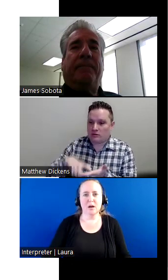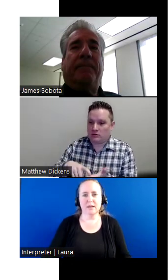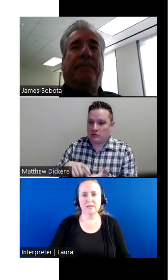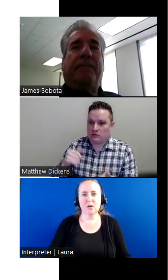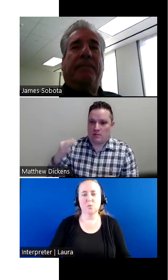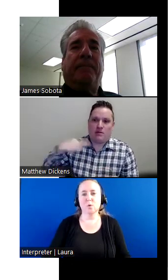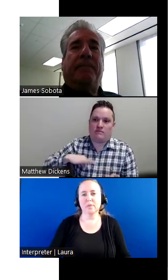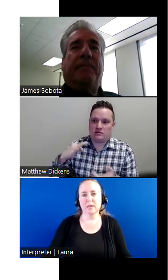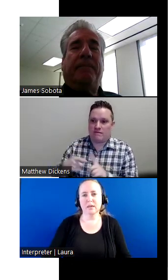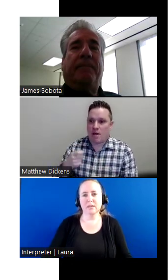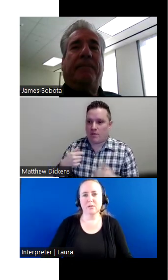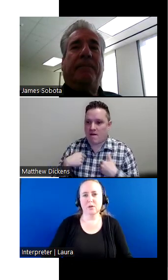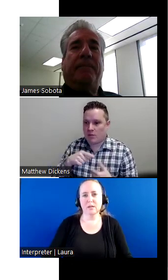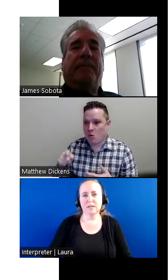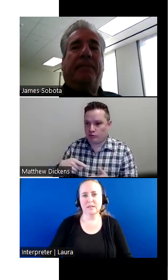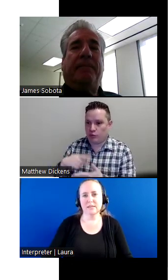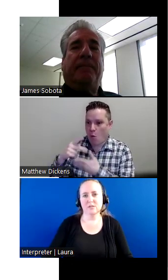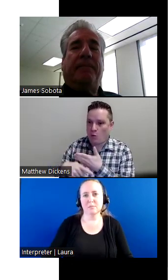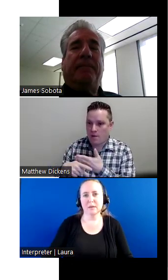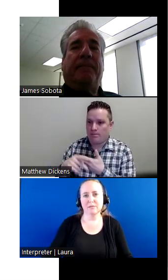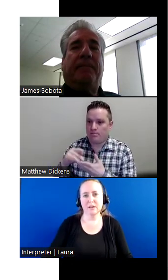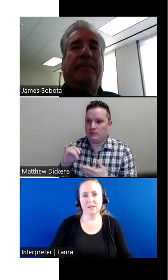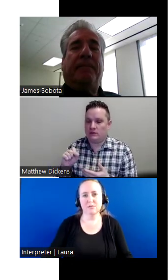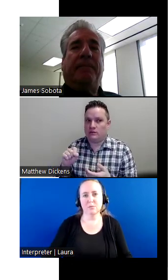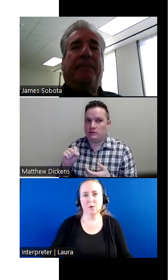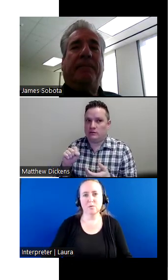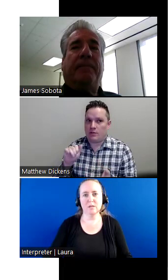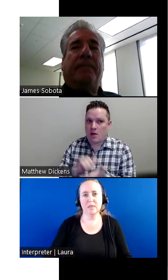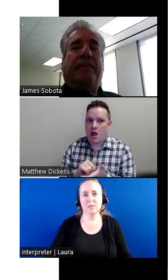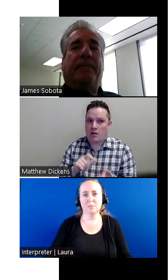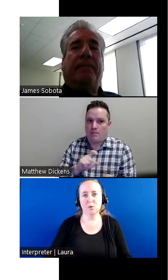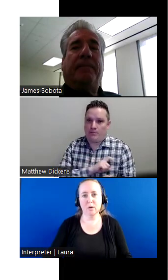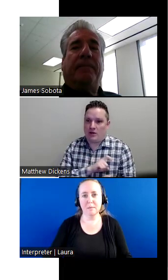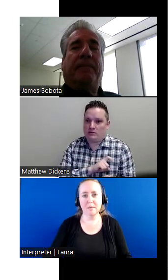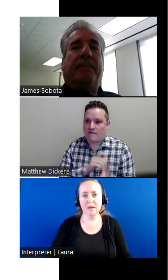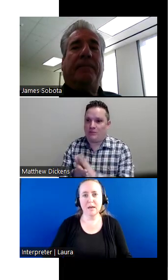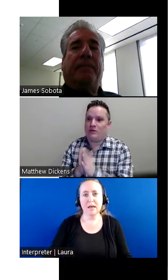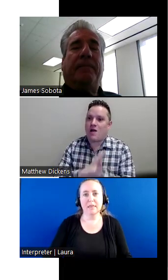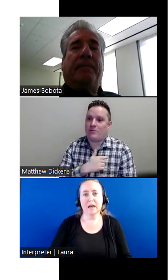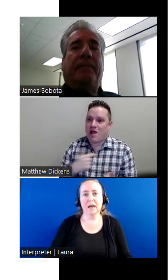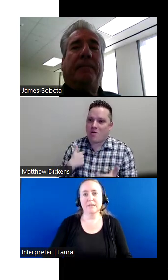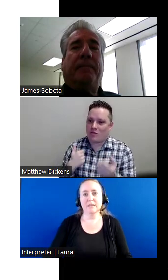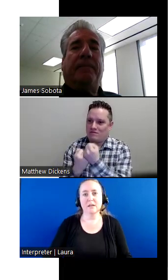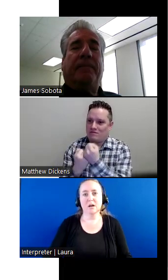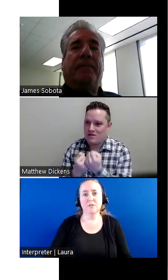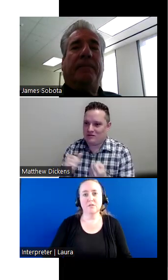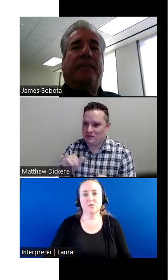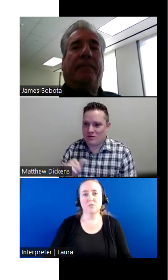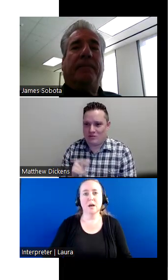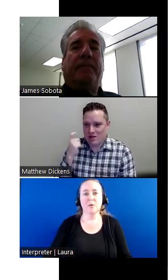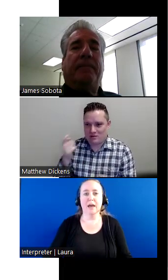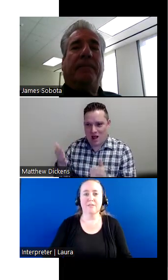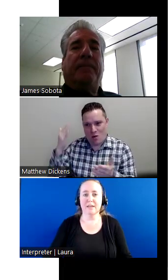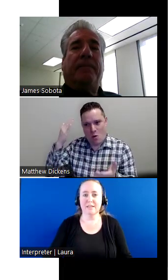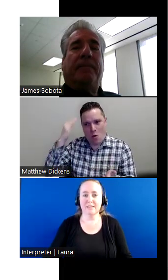the ones from the audience. One thing that we've noticed is there's a benefit from those in the program that the officers